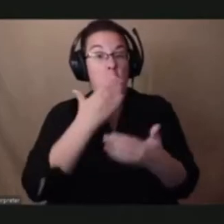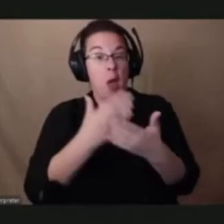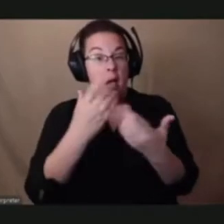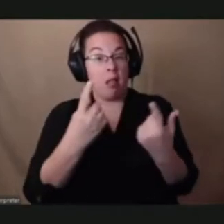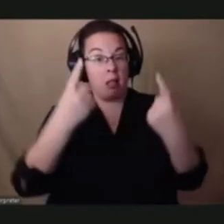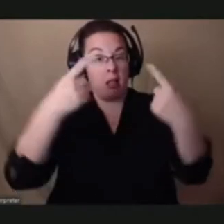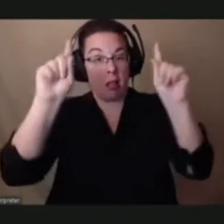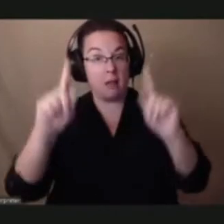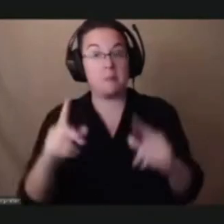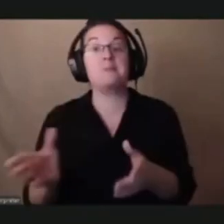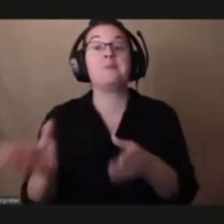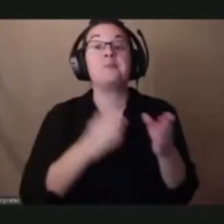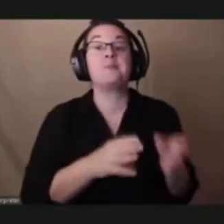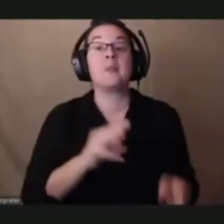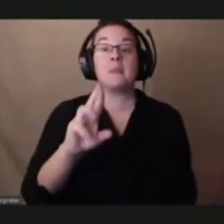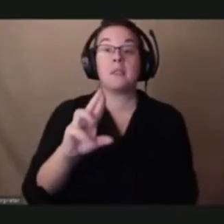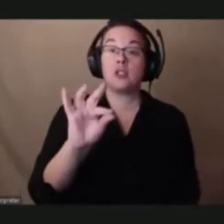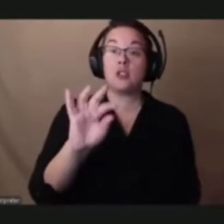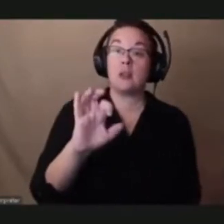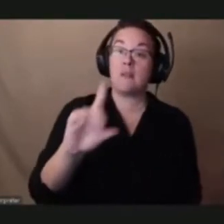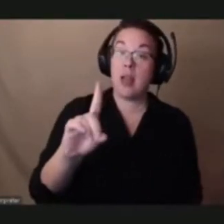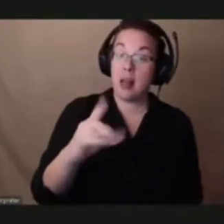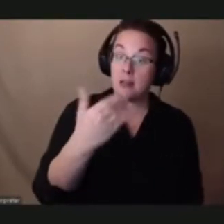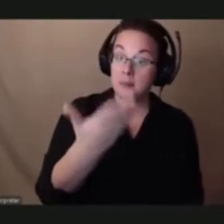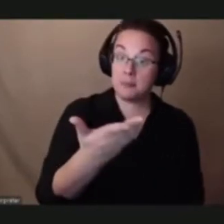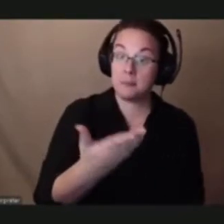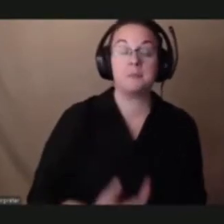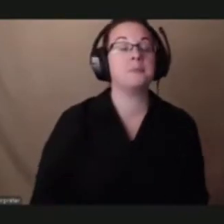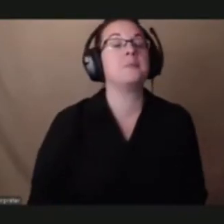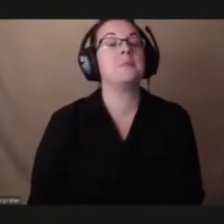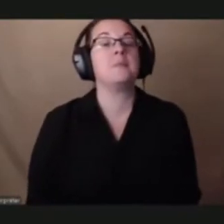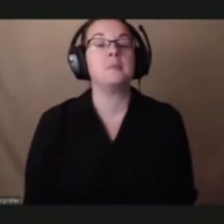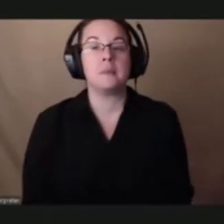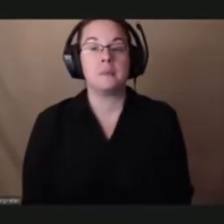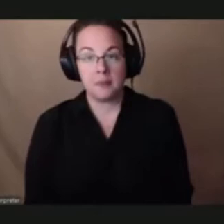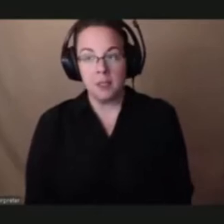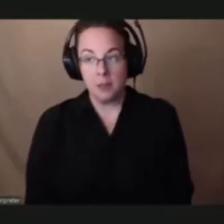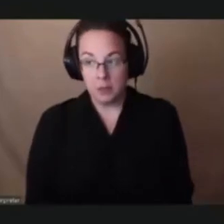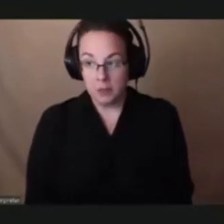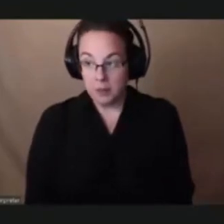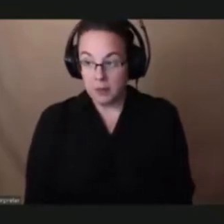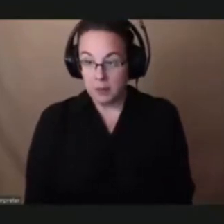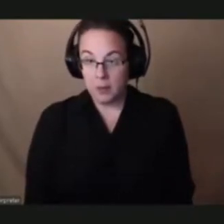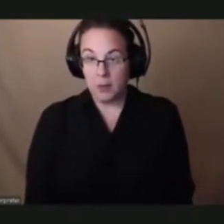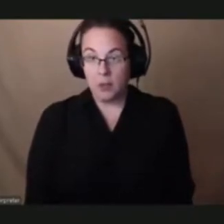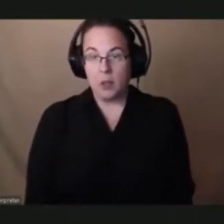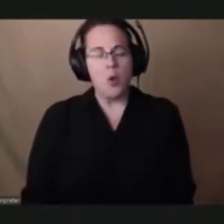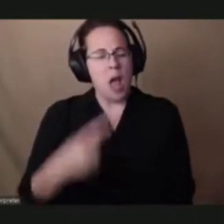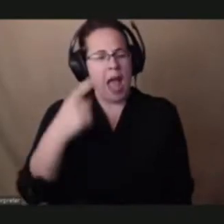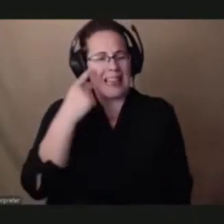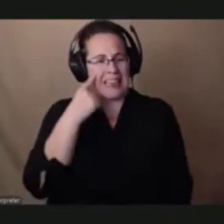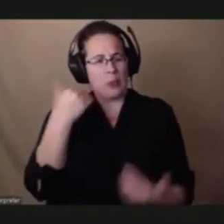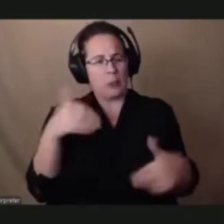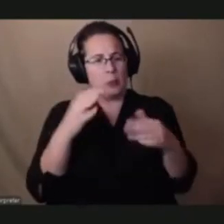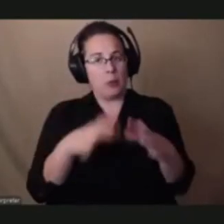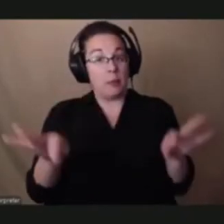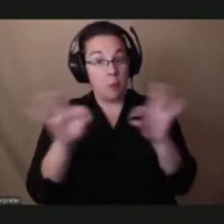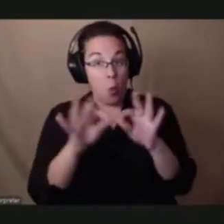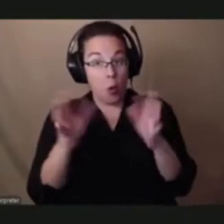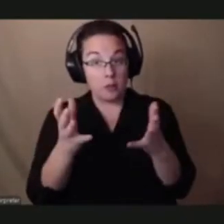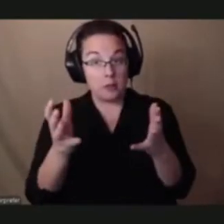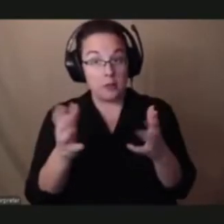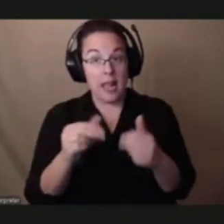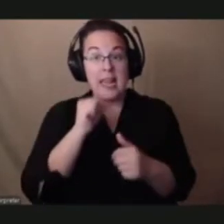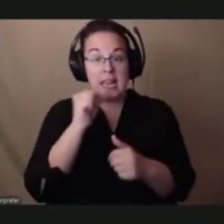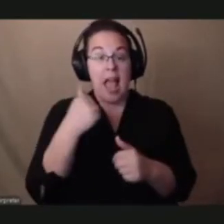Mr. Bell. So the biggest thing I think we need to do is to not have a wireless